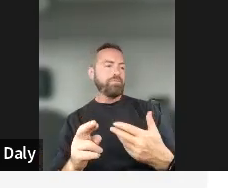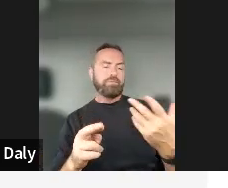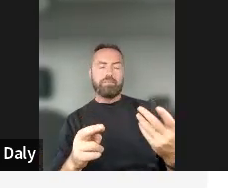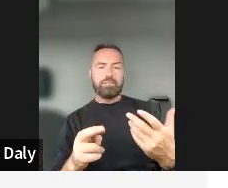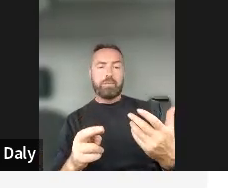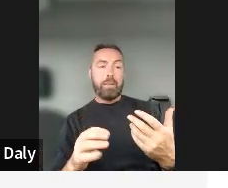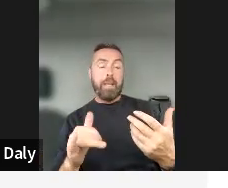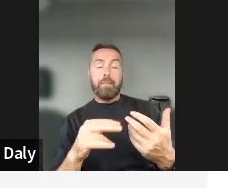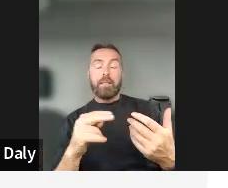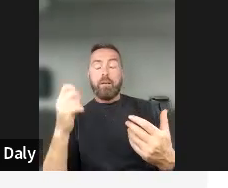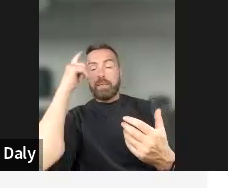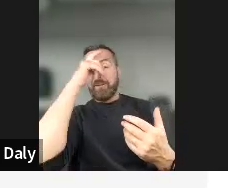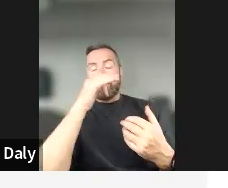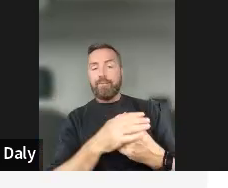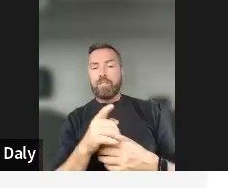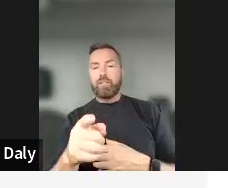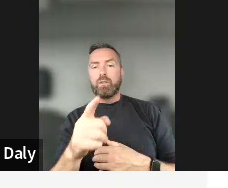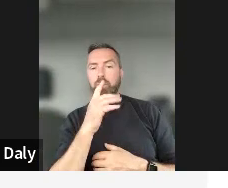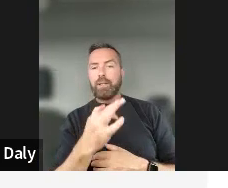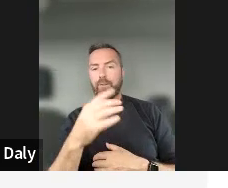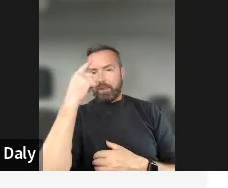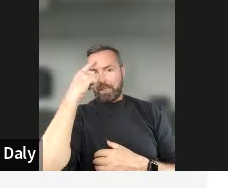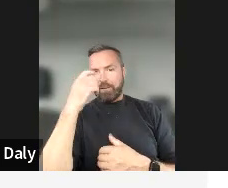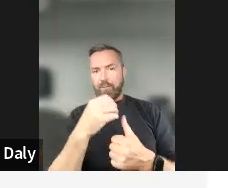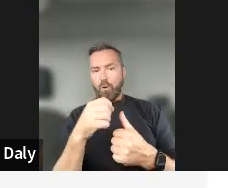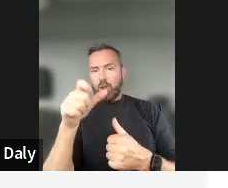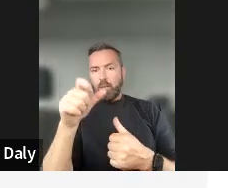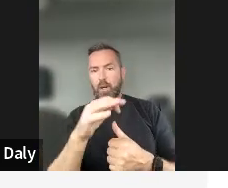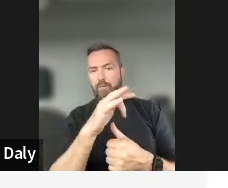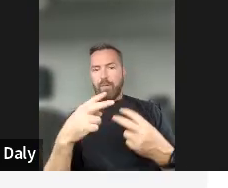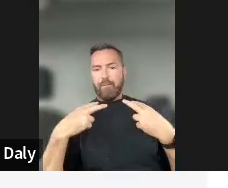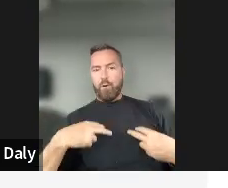difficult for you, if you think of someone from a vulnerable group.